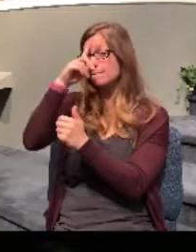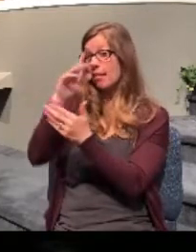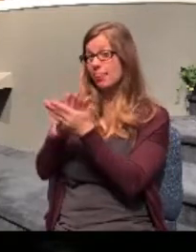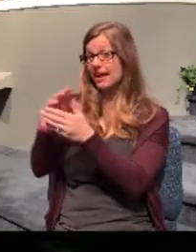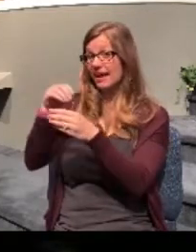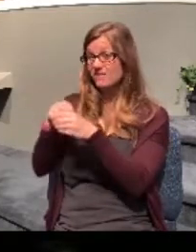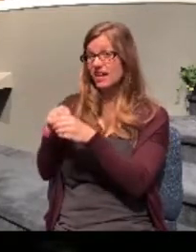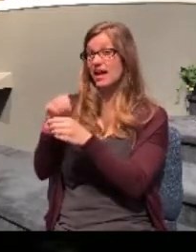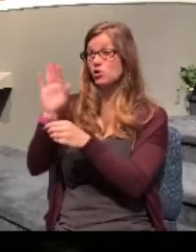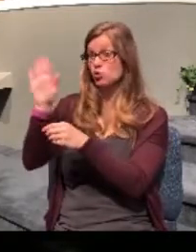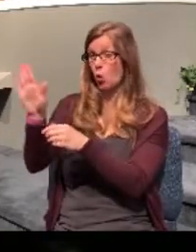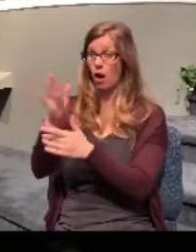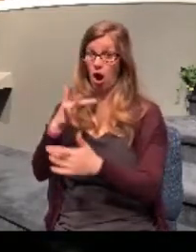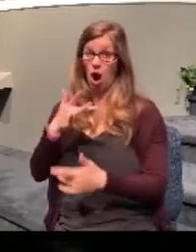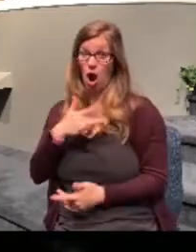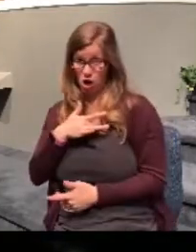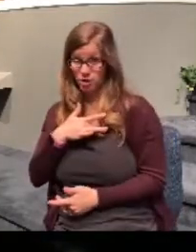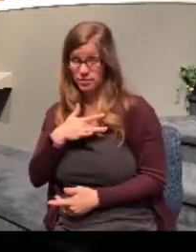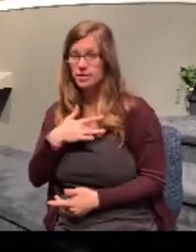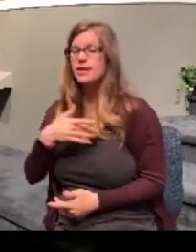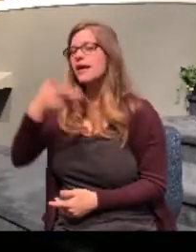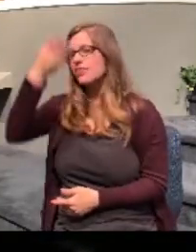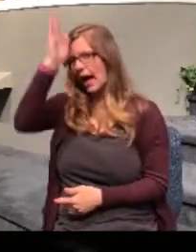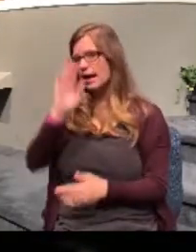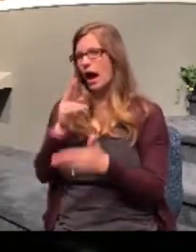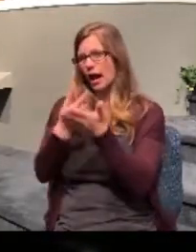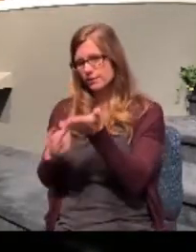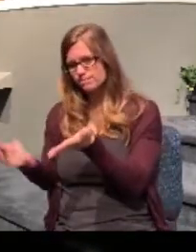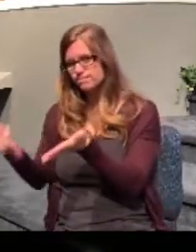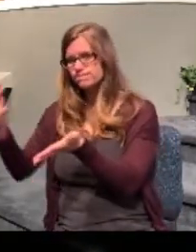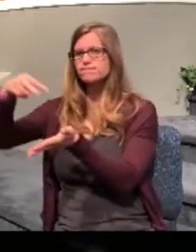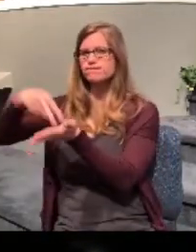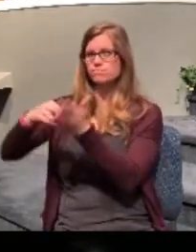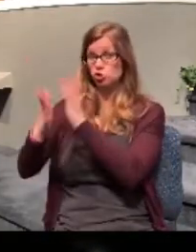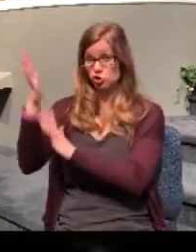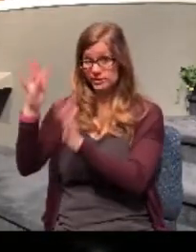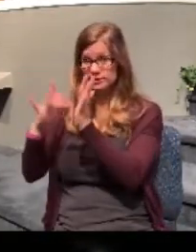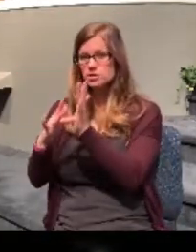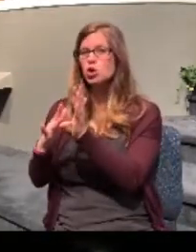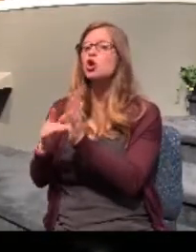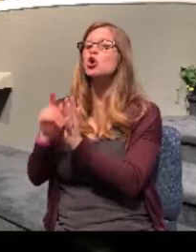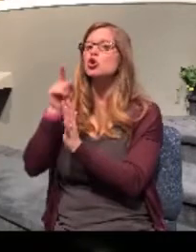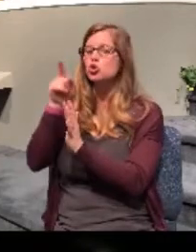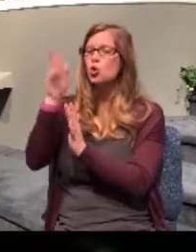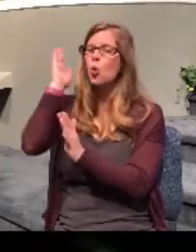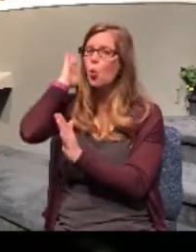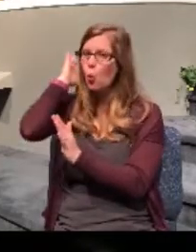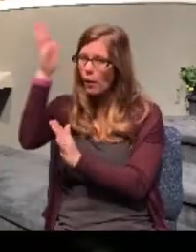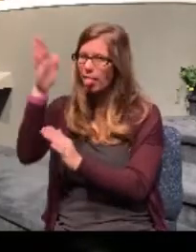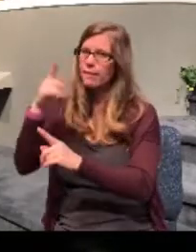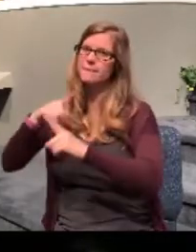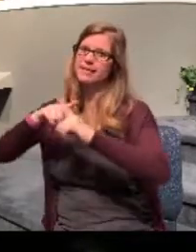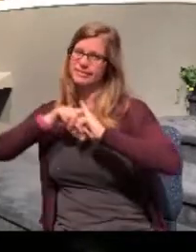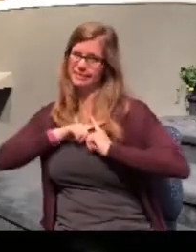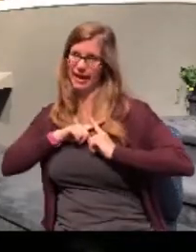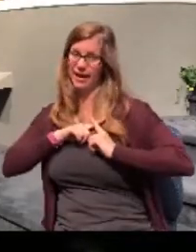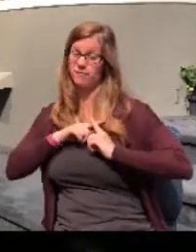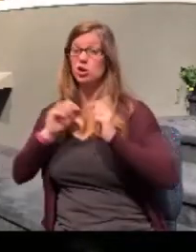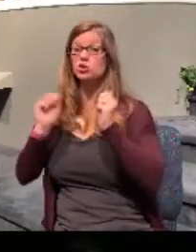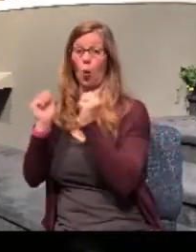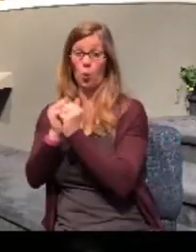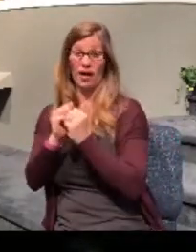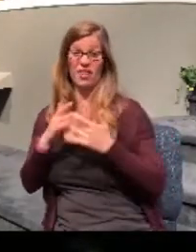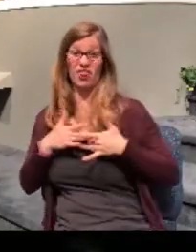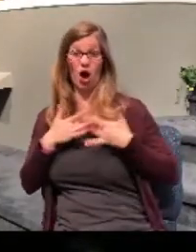the word? Heart, that God hath raised him from the dead, thou shalt be saved. With the heart